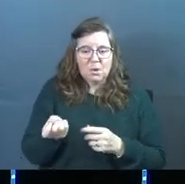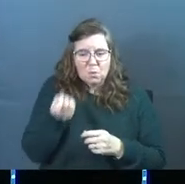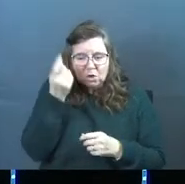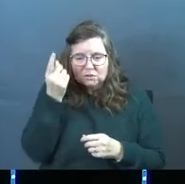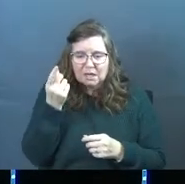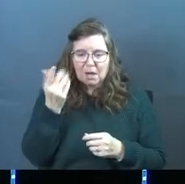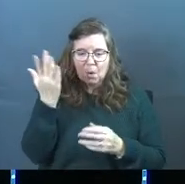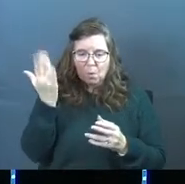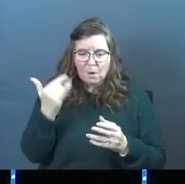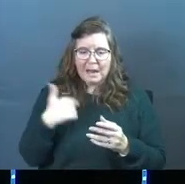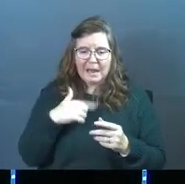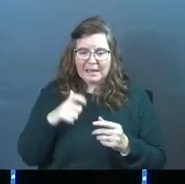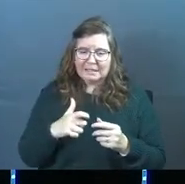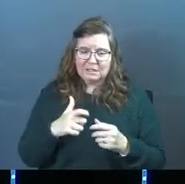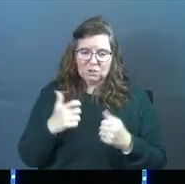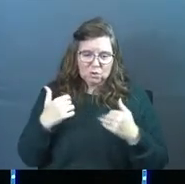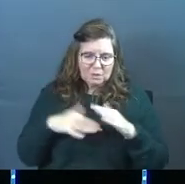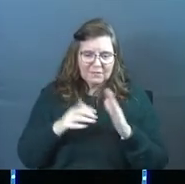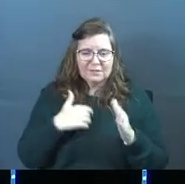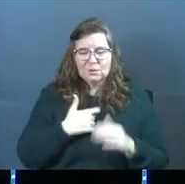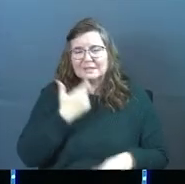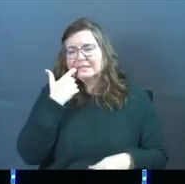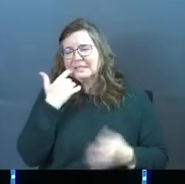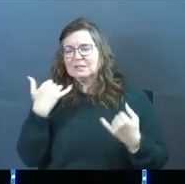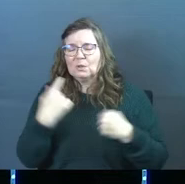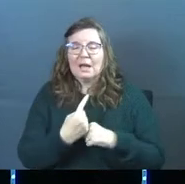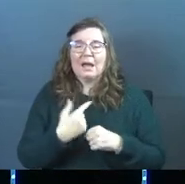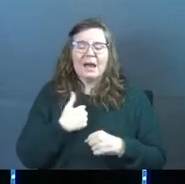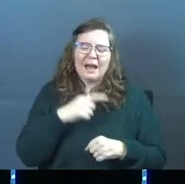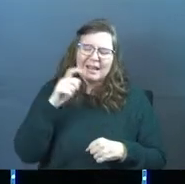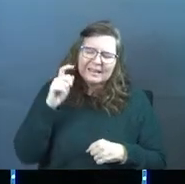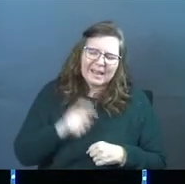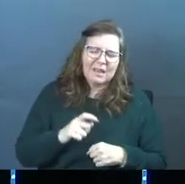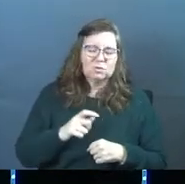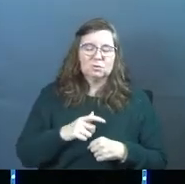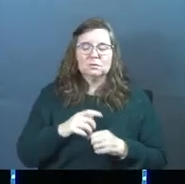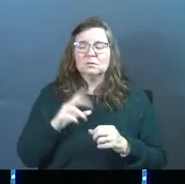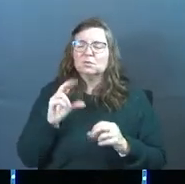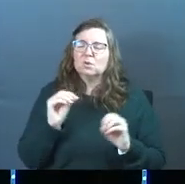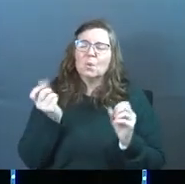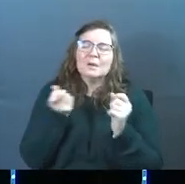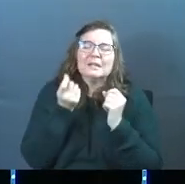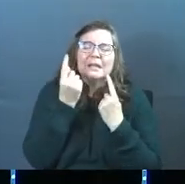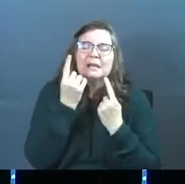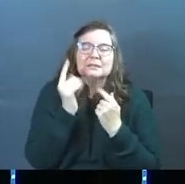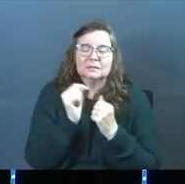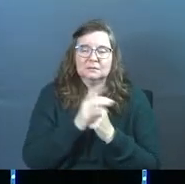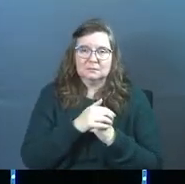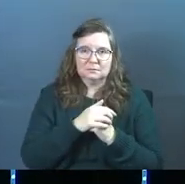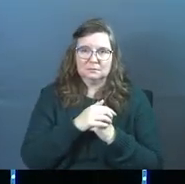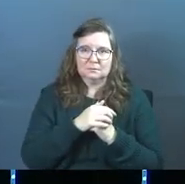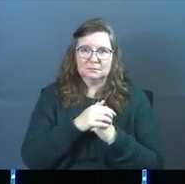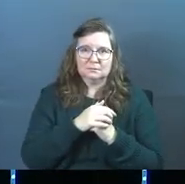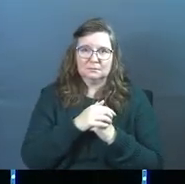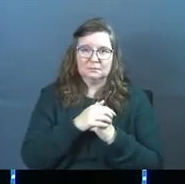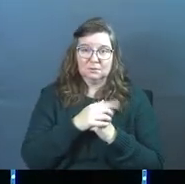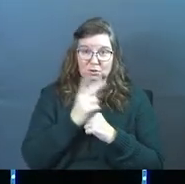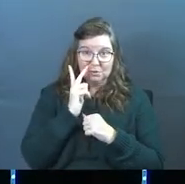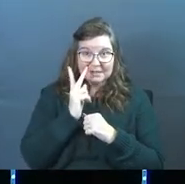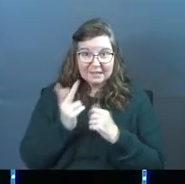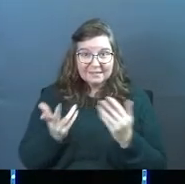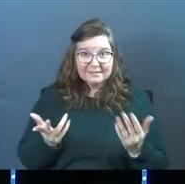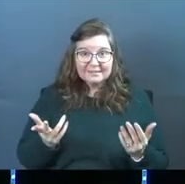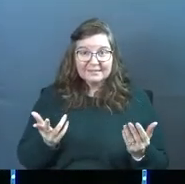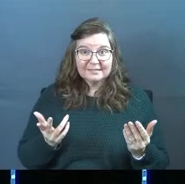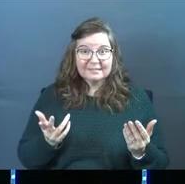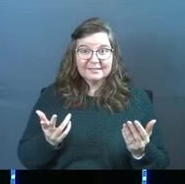would understand why I needed to give in to this addiction today. I had to. Nobody gets it. Do you see?